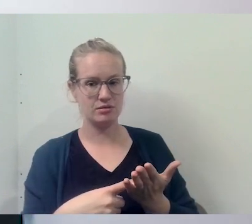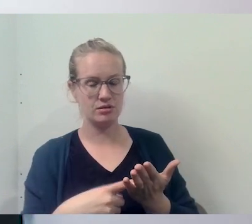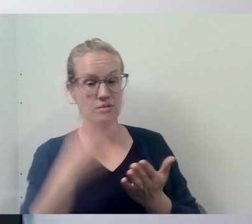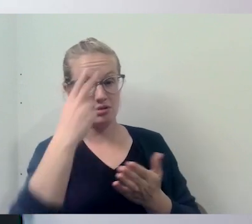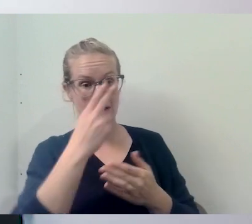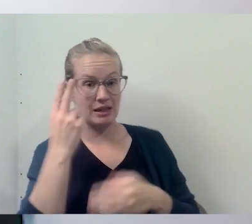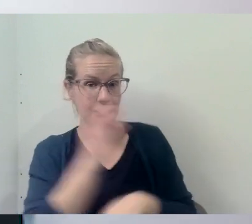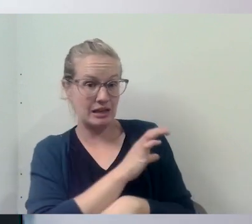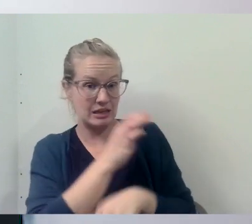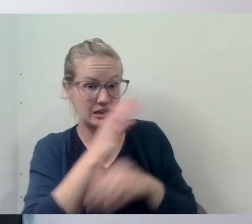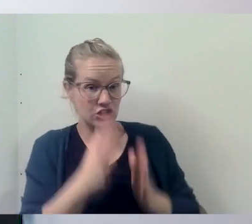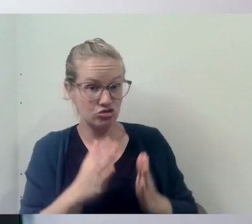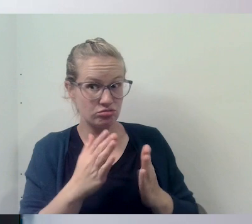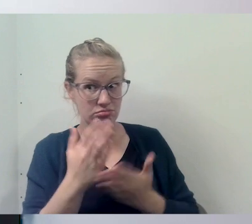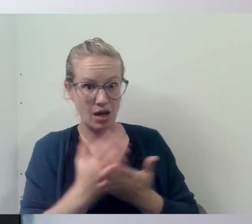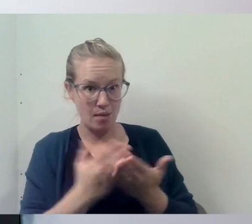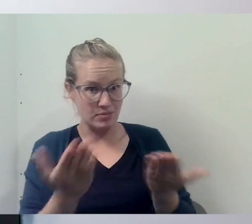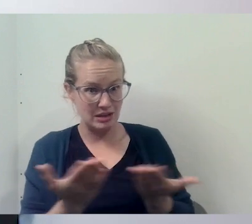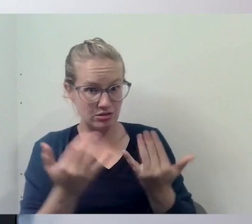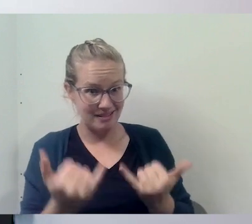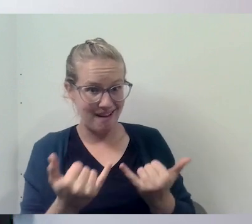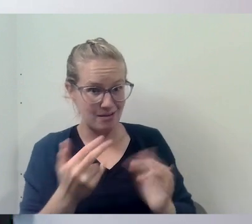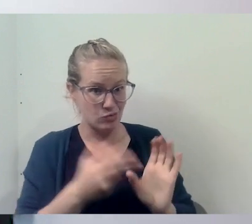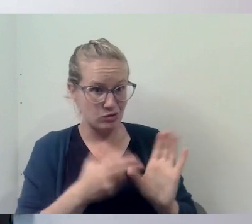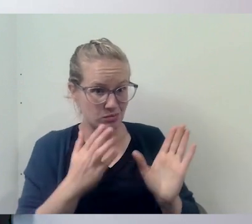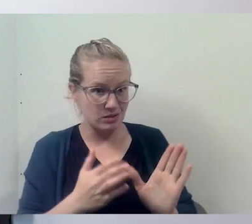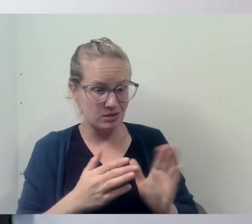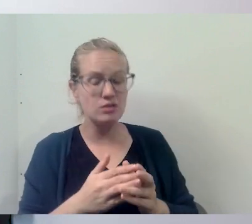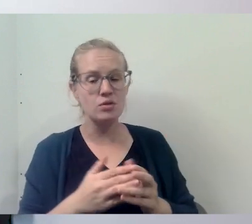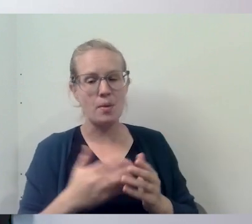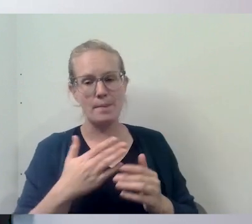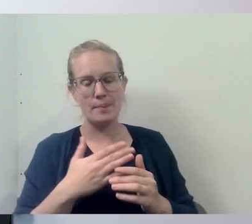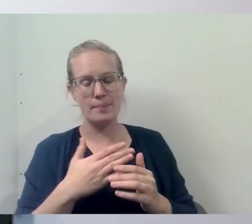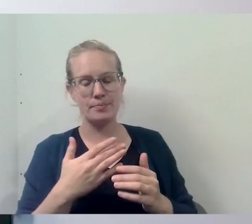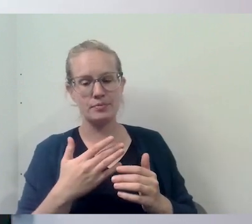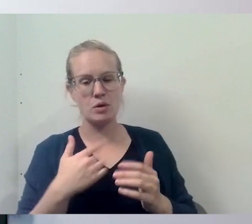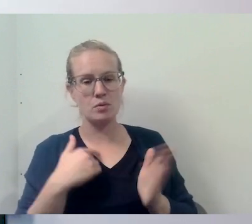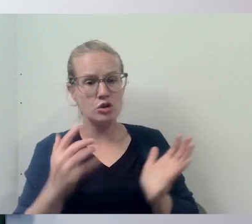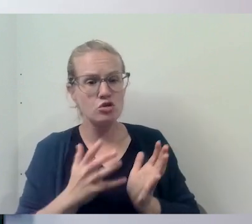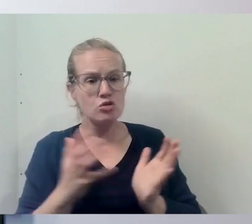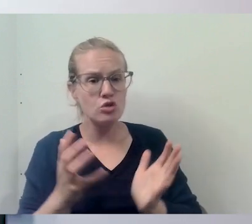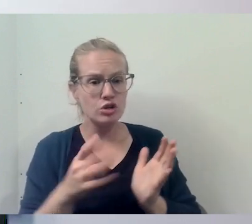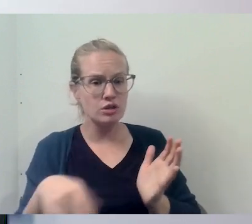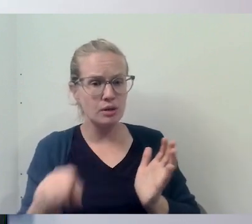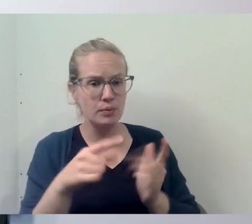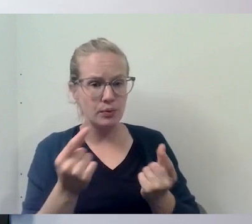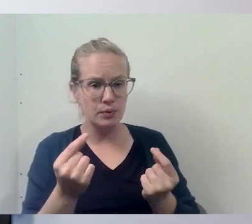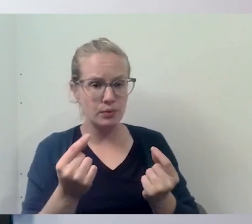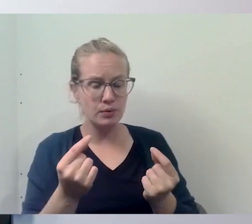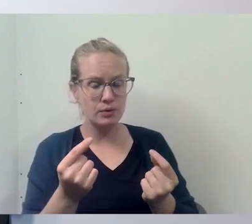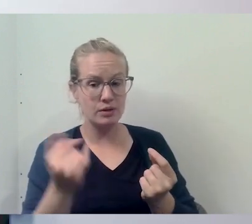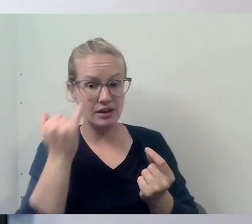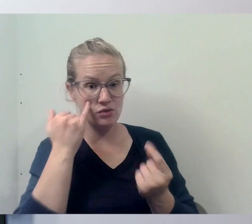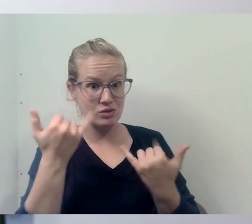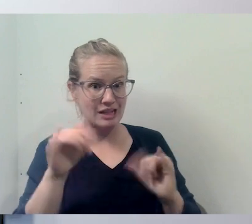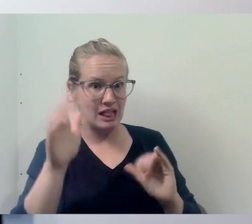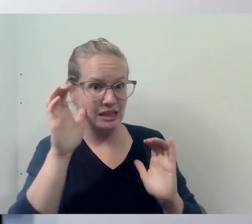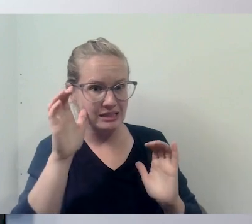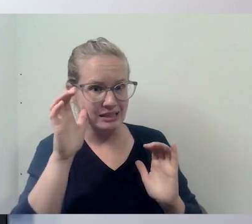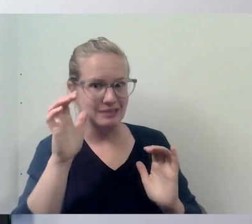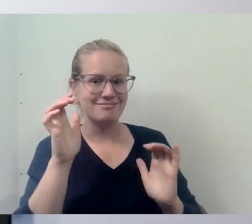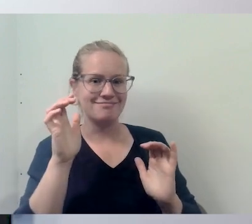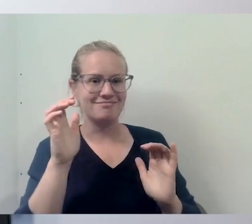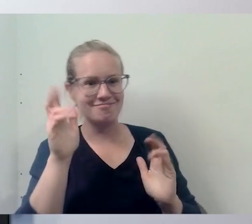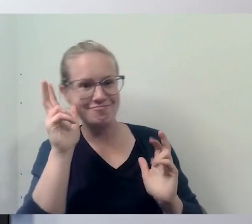clinicians. And so, uh, so what I'll say my, uh, what I would encourage them to do, if you're still listening to